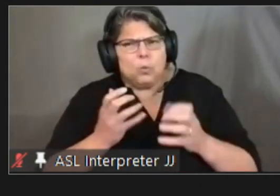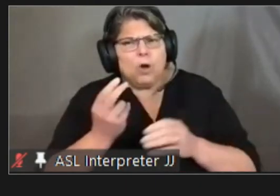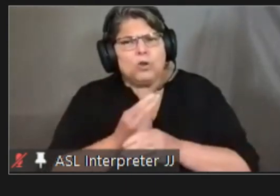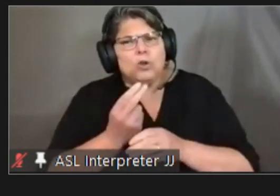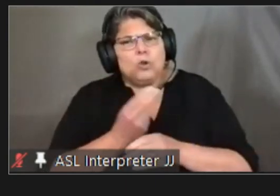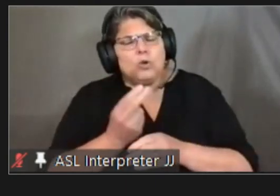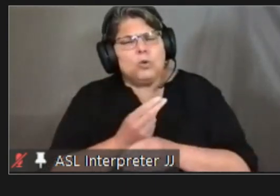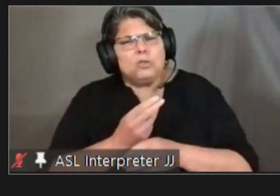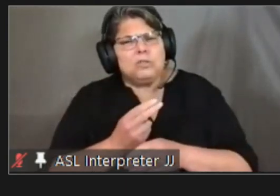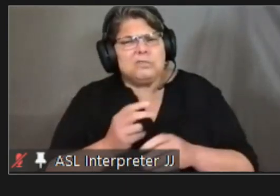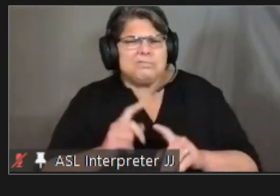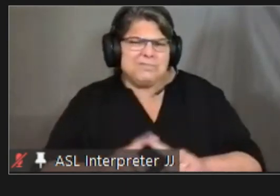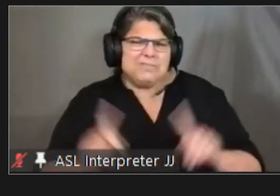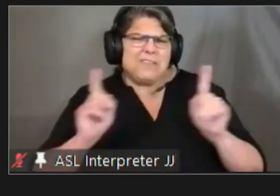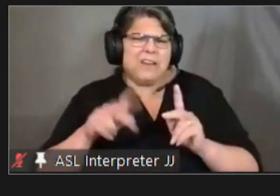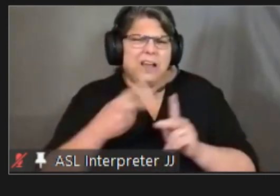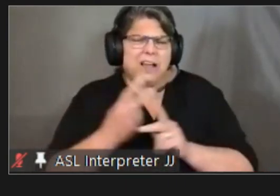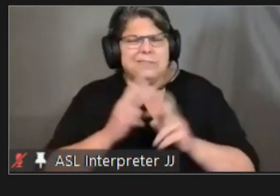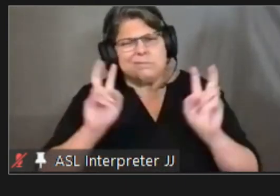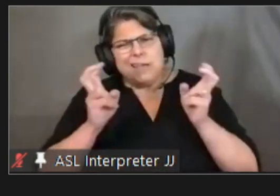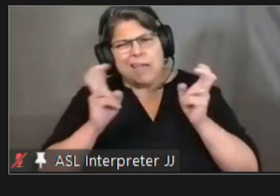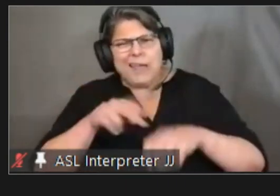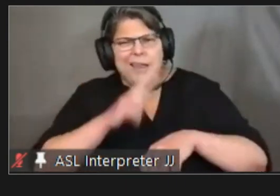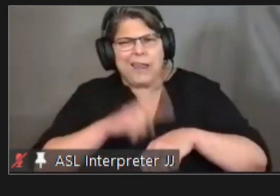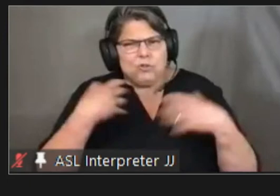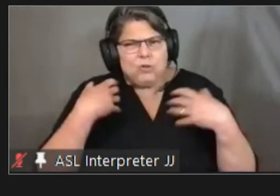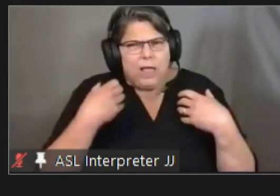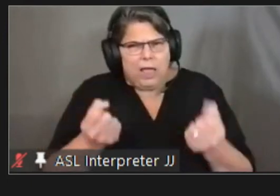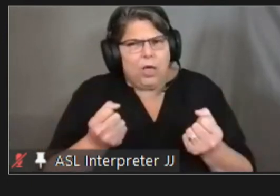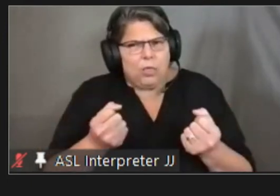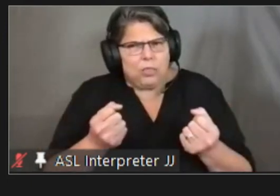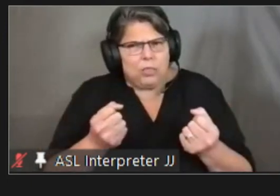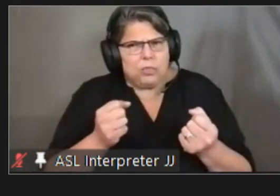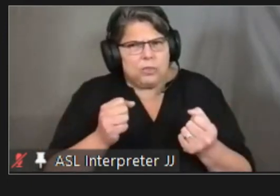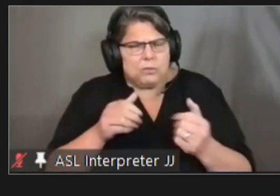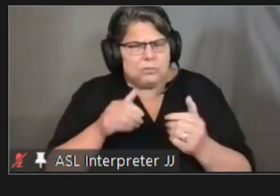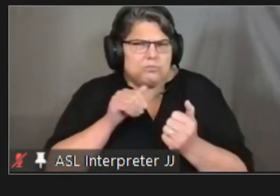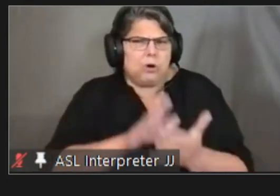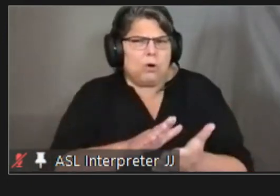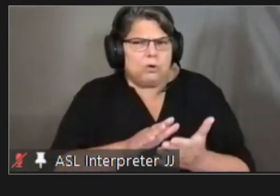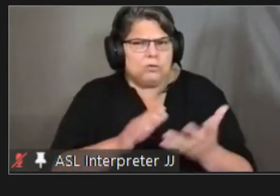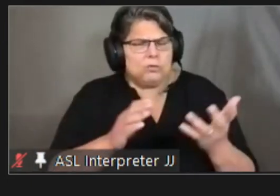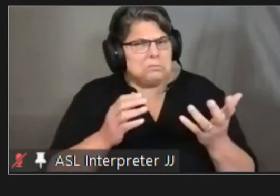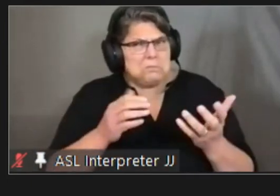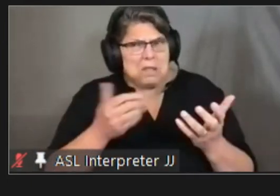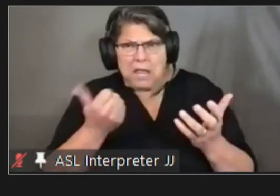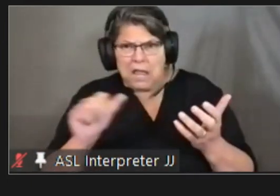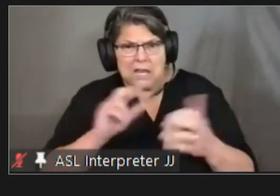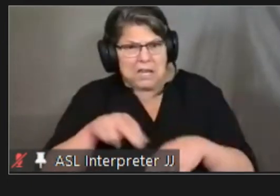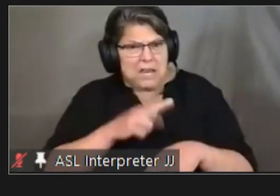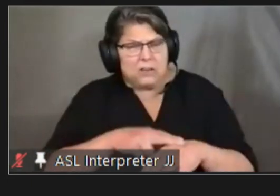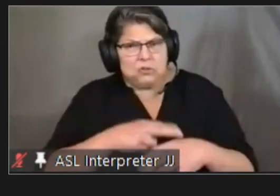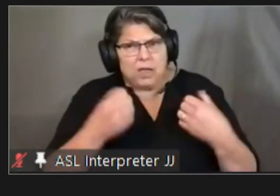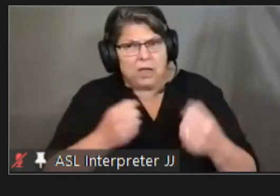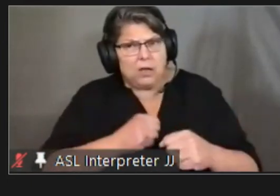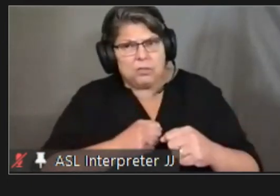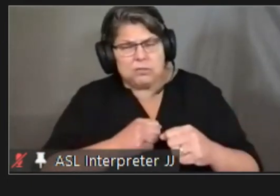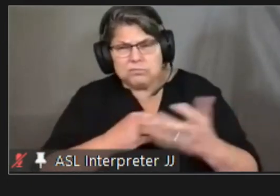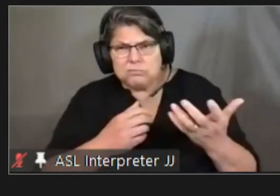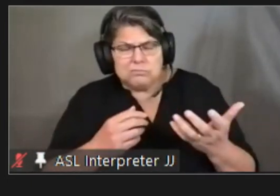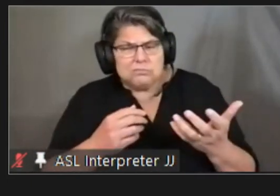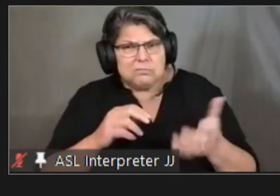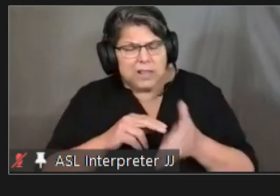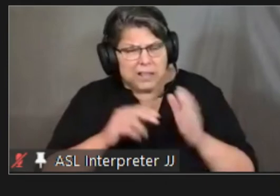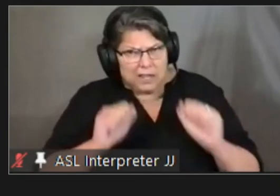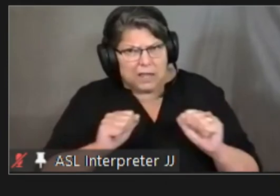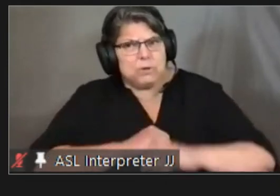health methods or natural methods are there any natural therapies that can keep people from getting covid like chinese herbs or